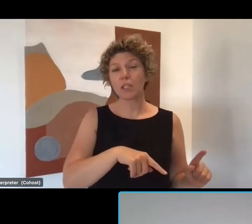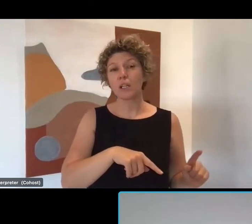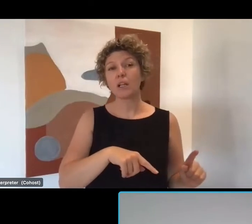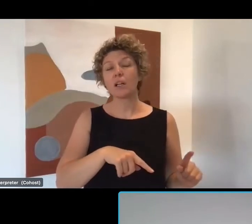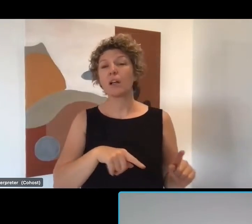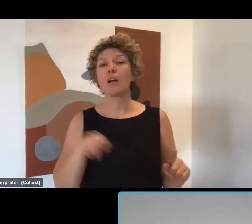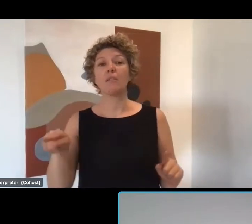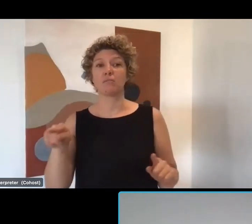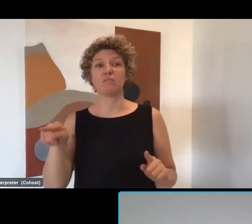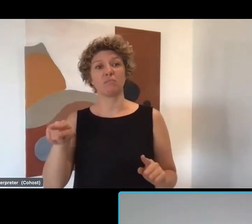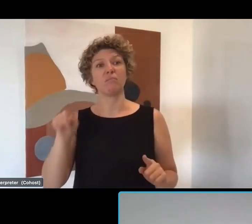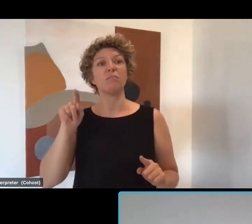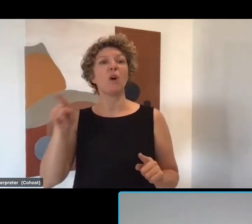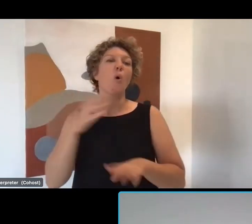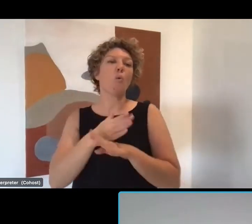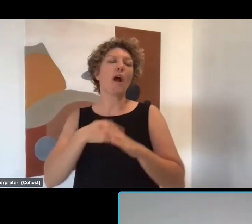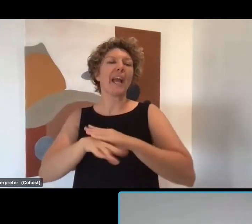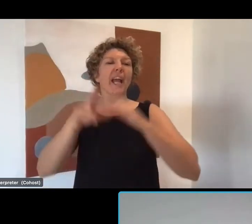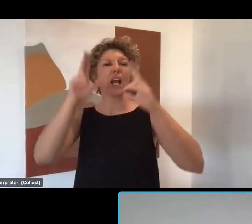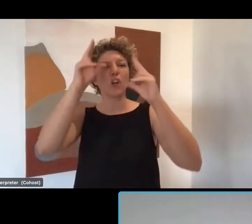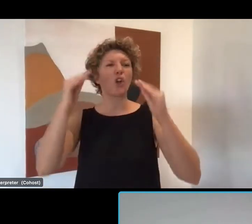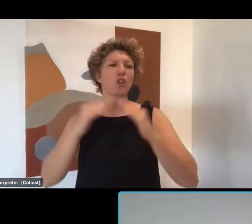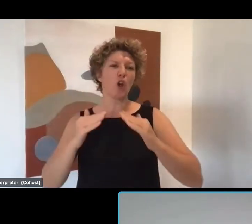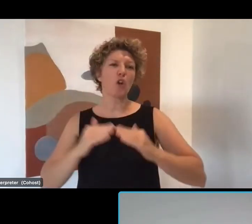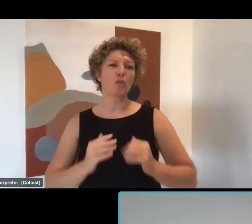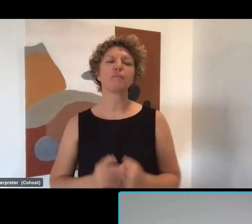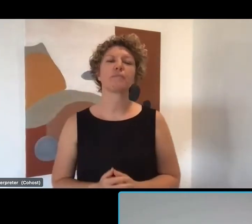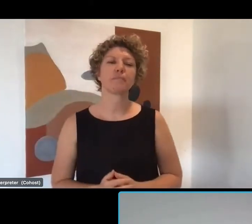be residential workers in Queensland.